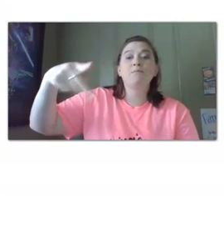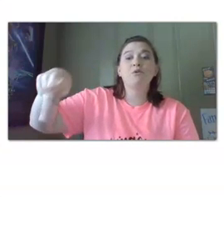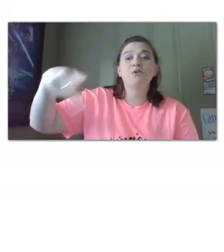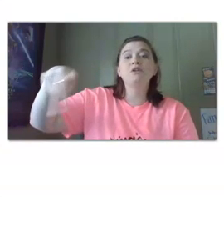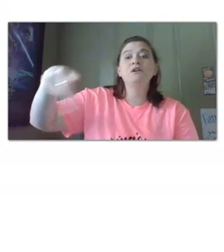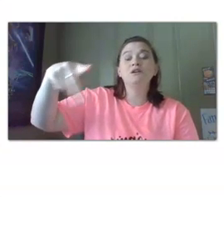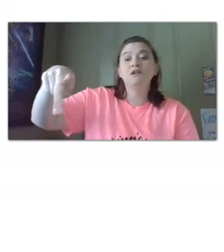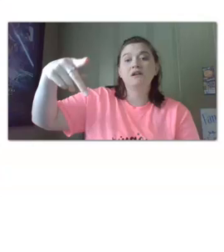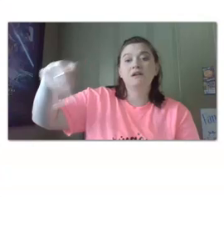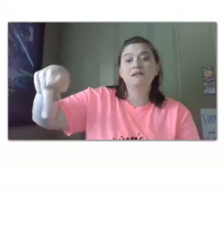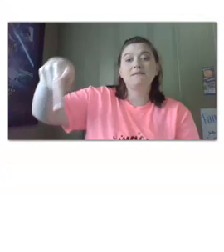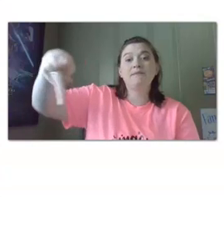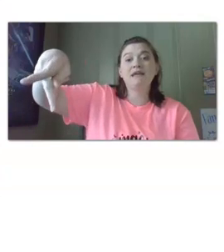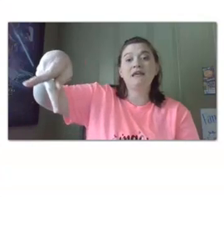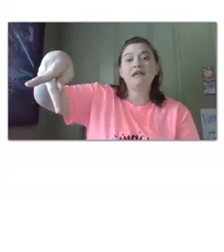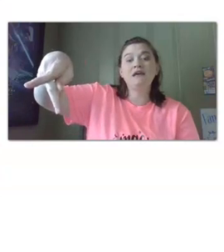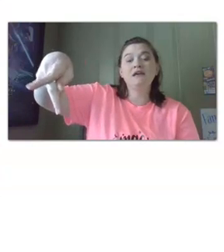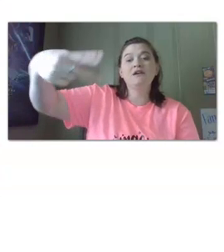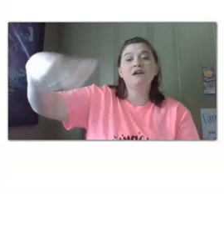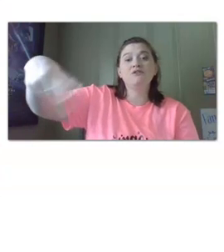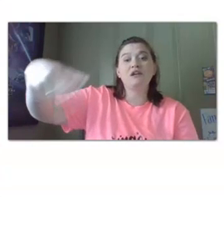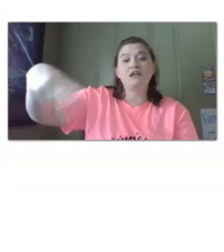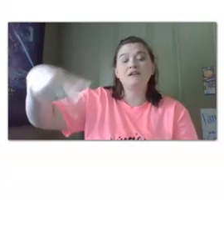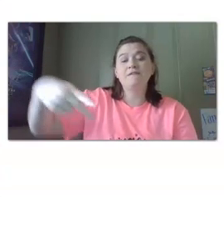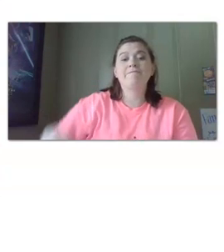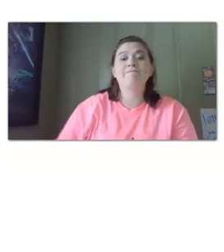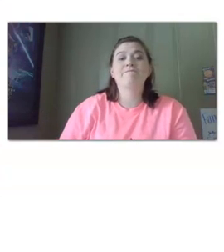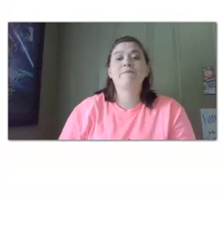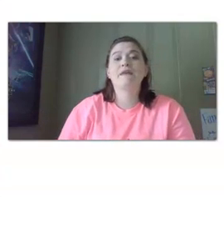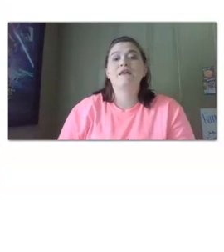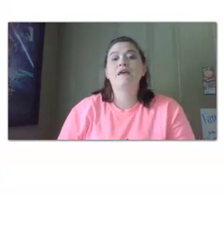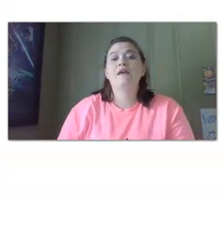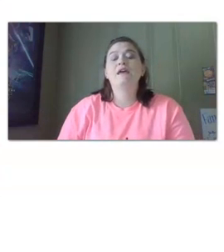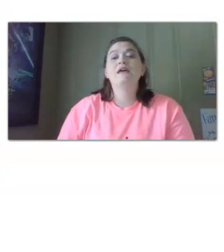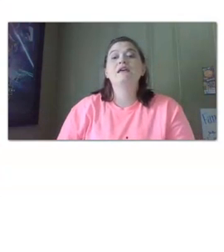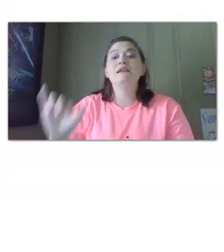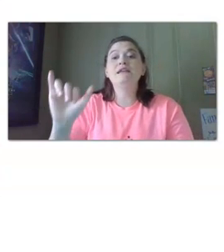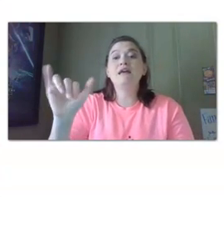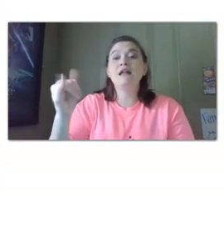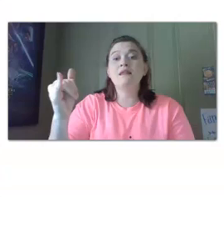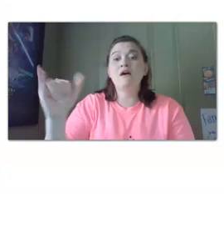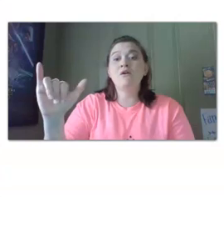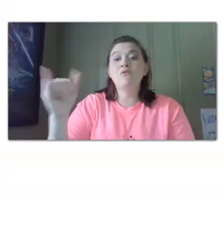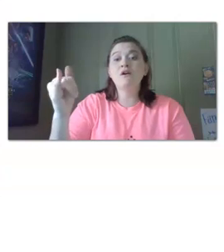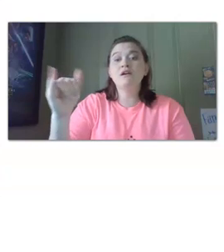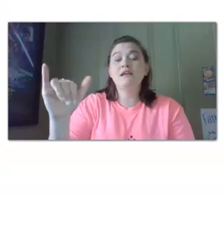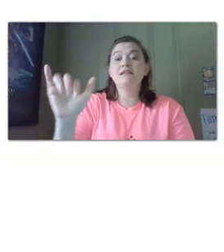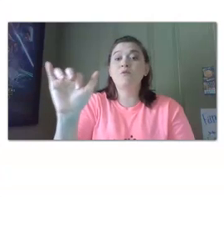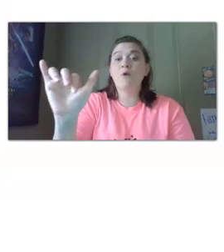purple it's a p and you shake it yellow